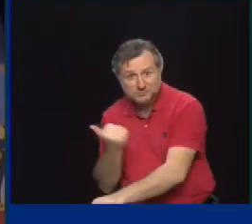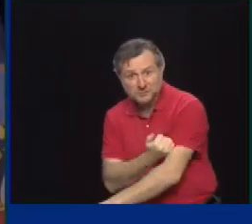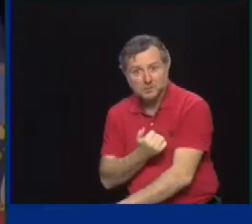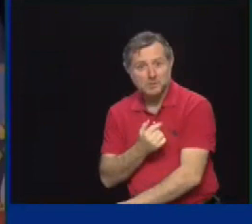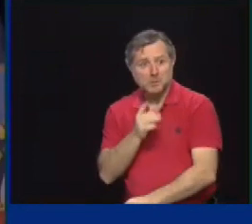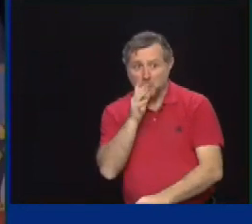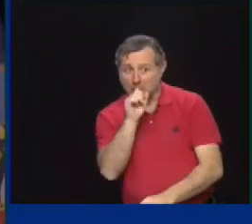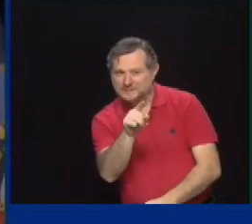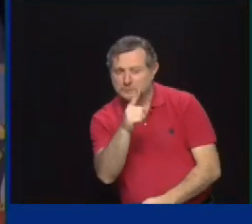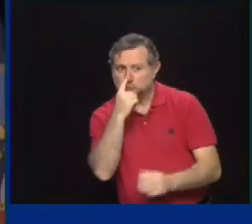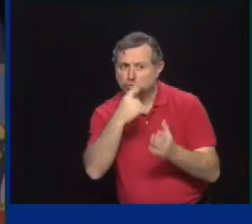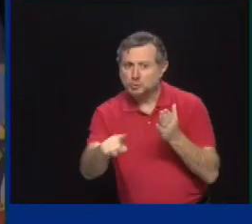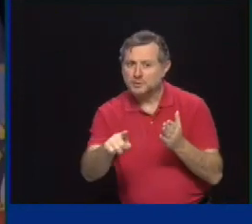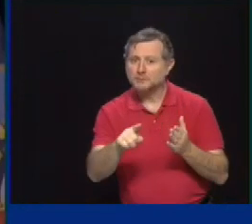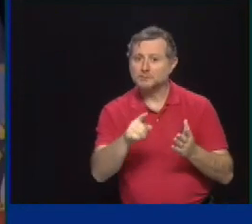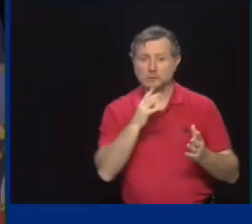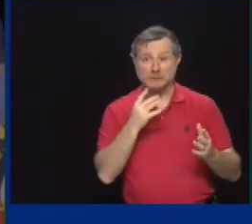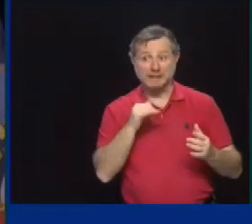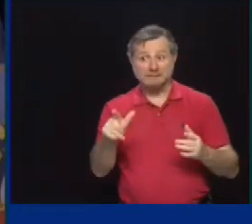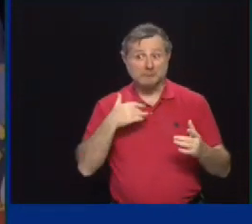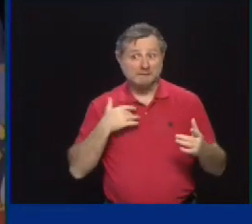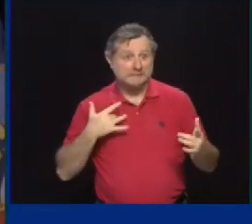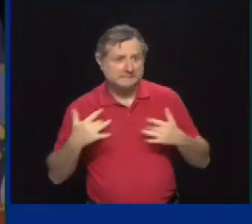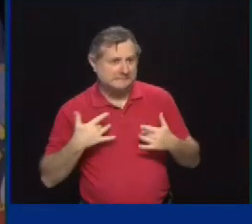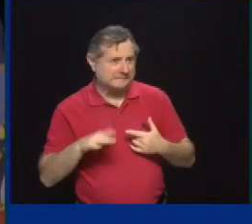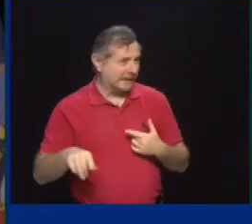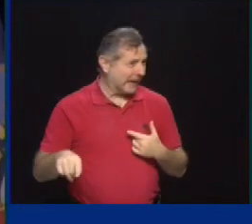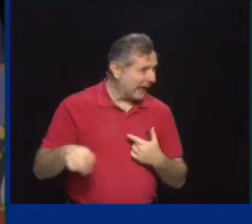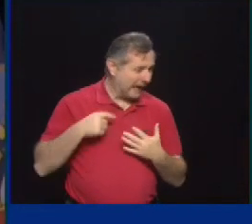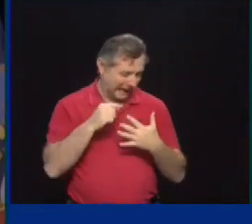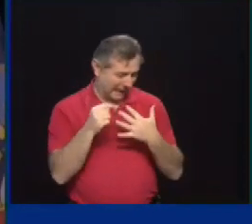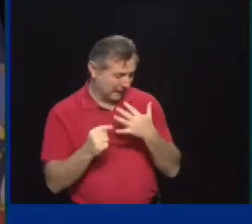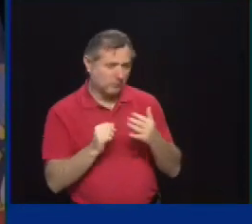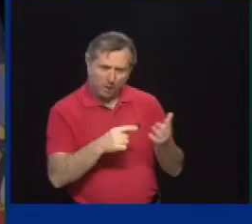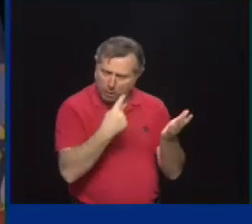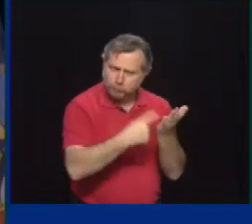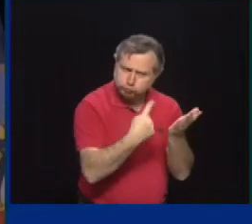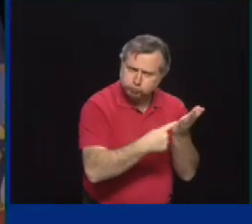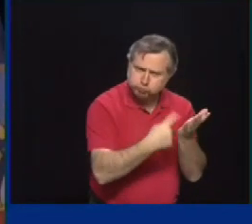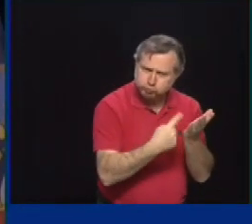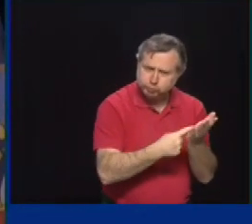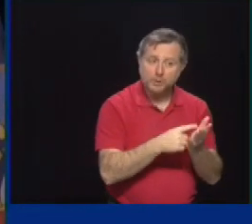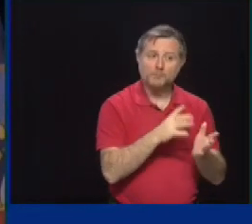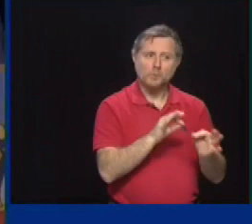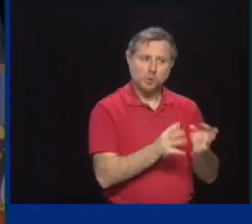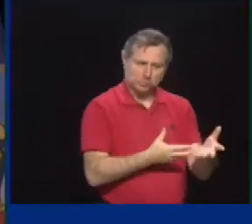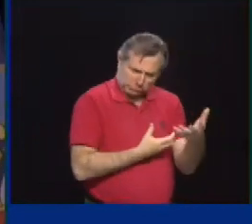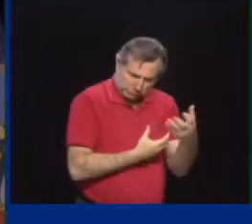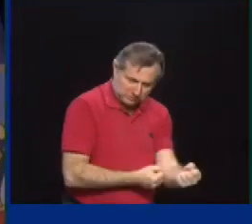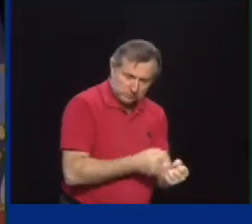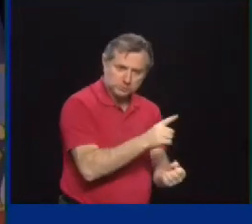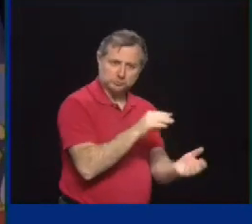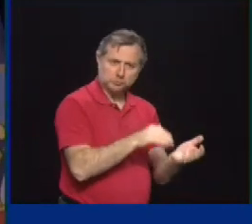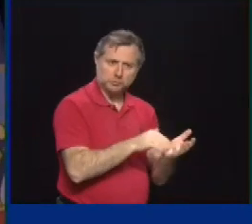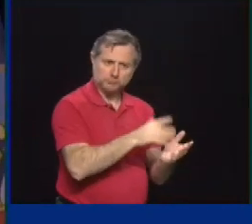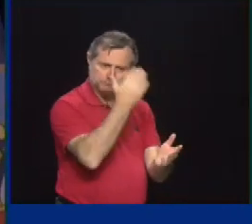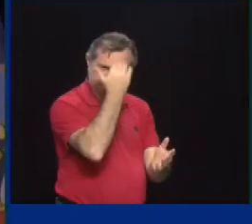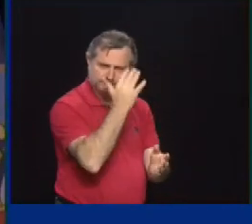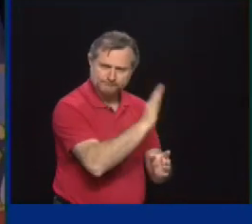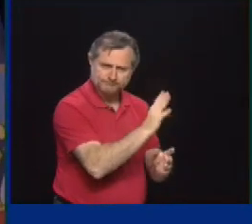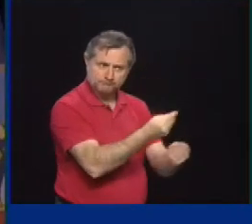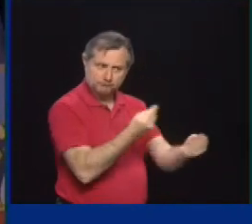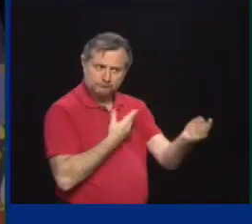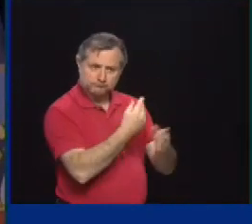Be sure to get the facts from a trusted, reliable source like your doctor and then make your appointments. And pediatricians, please